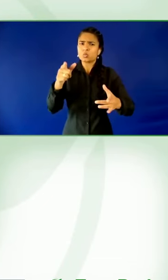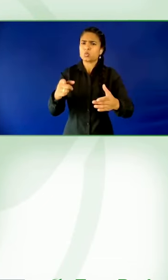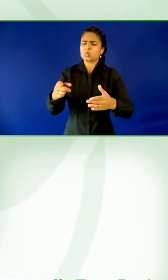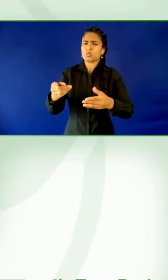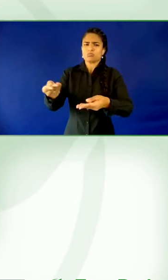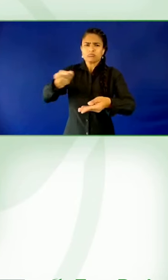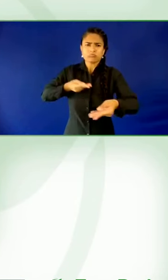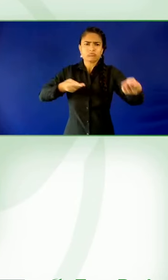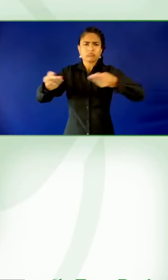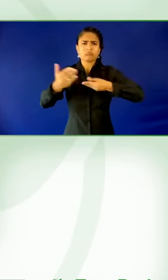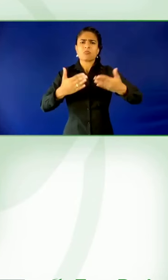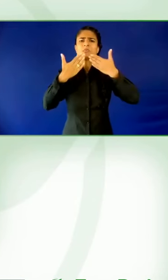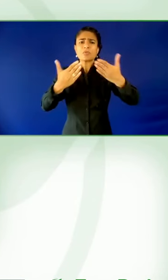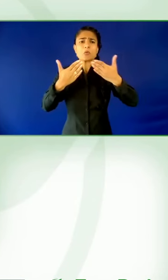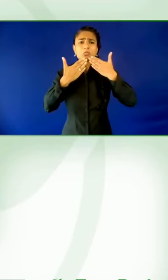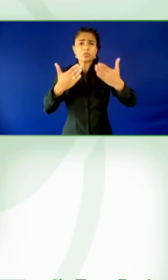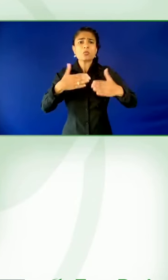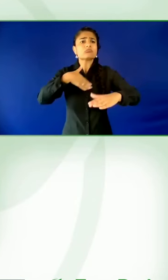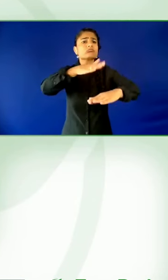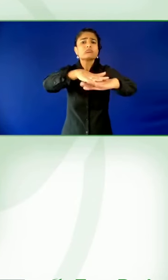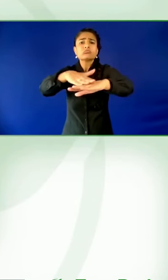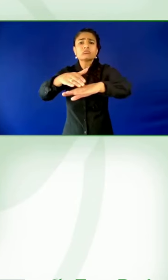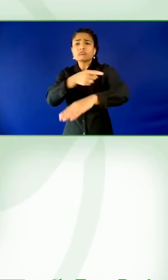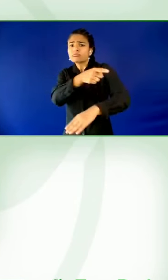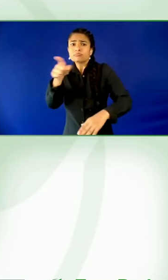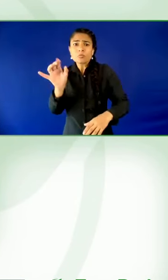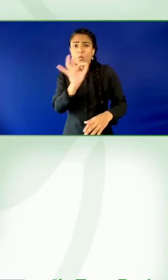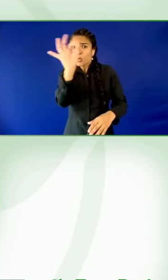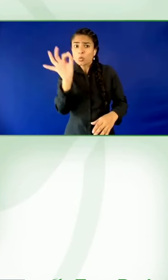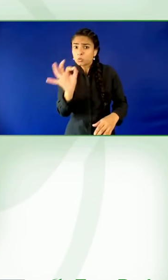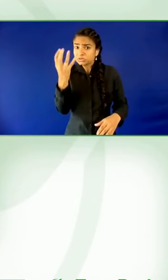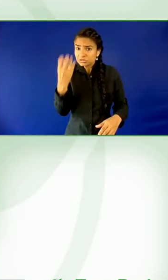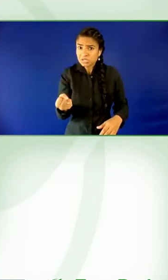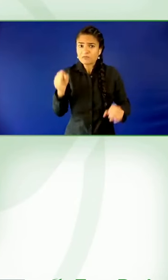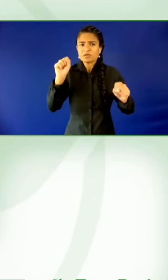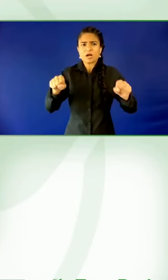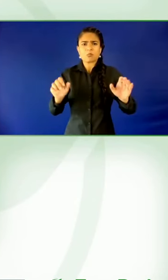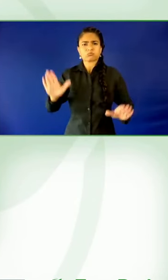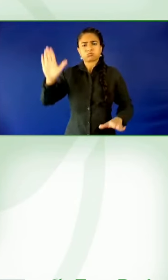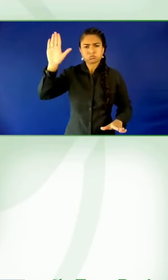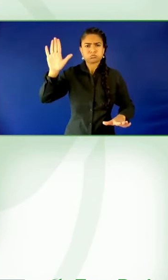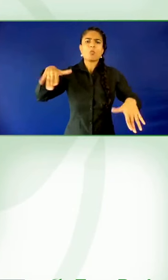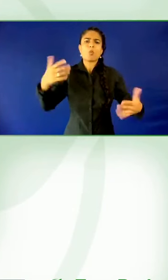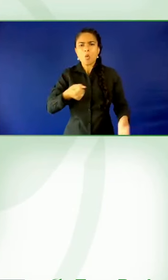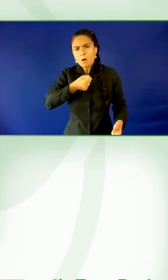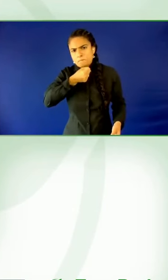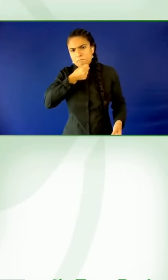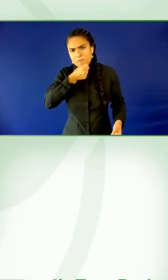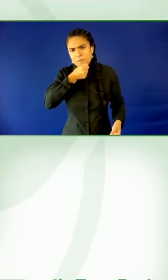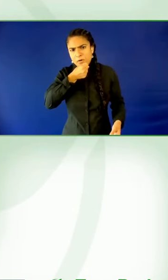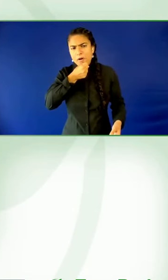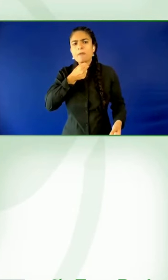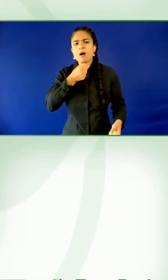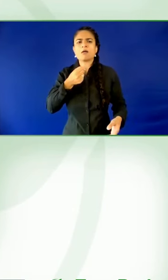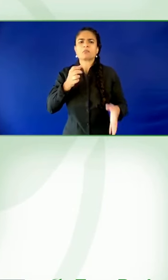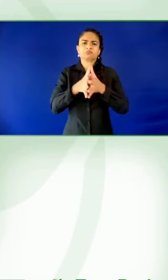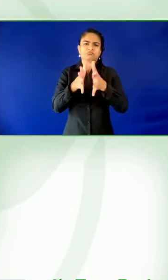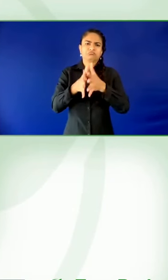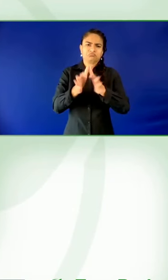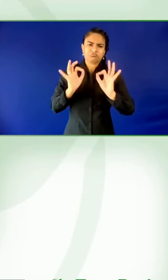Thanks a lot. My name is Gabriella Rupp. I have a question. So as you are three banks here at the moment, how is it about